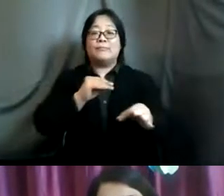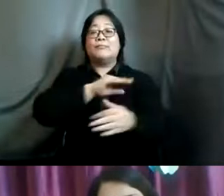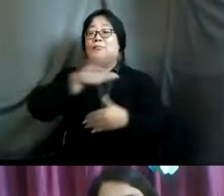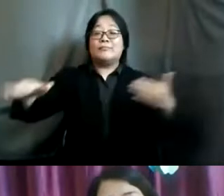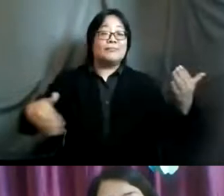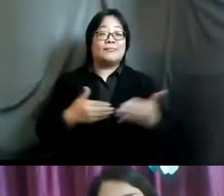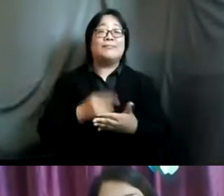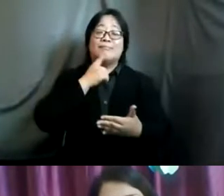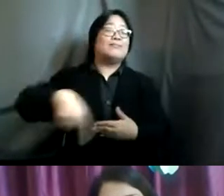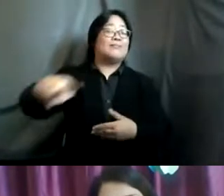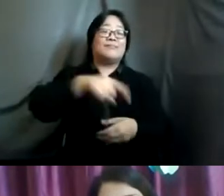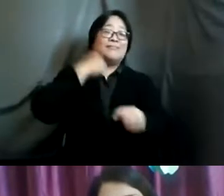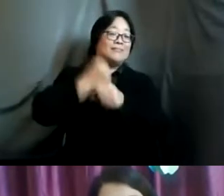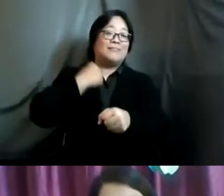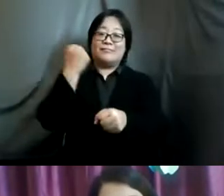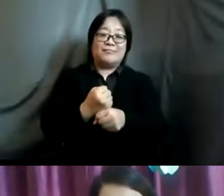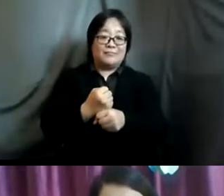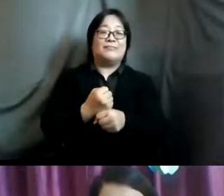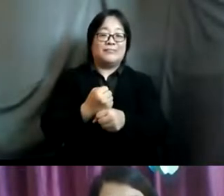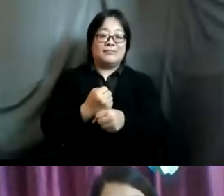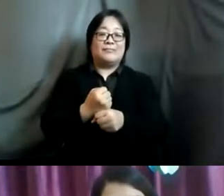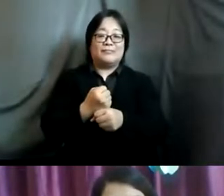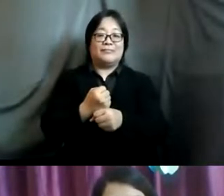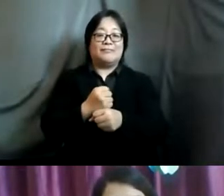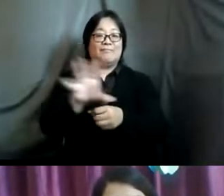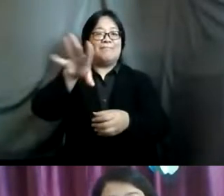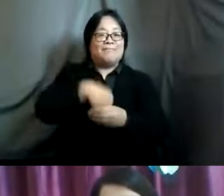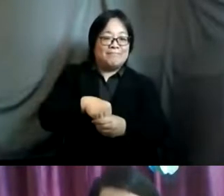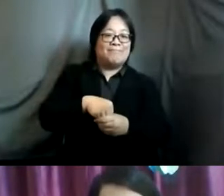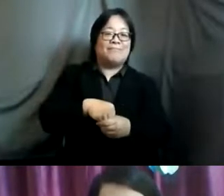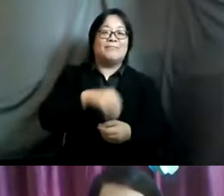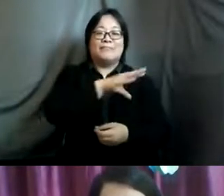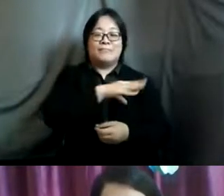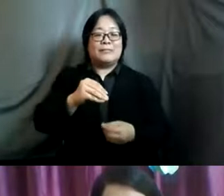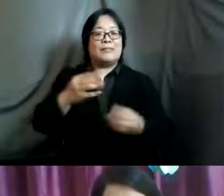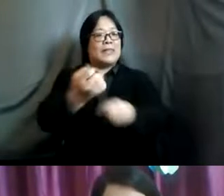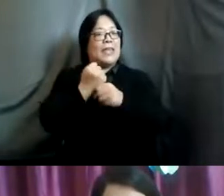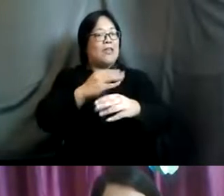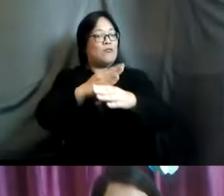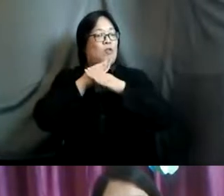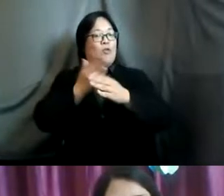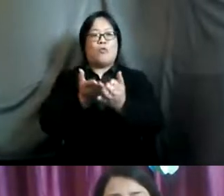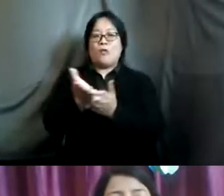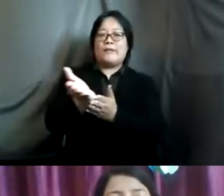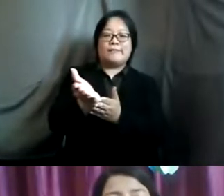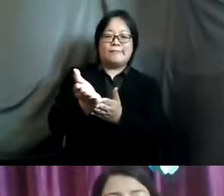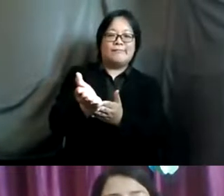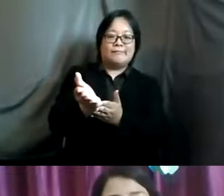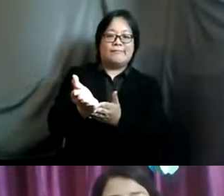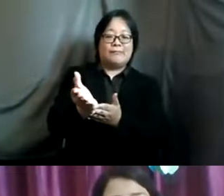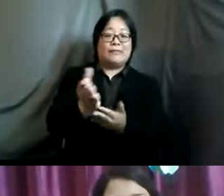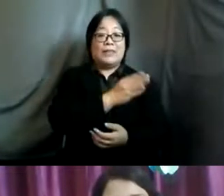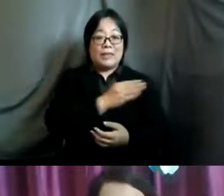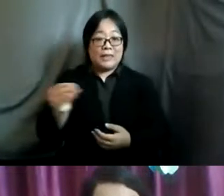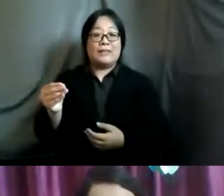been working so hard uh to get on this um and protecting their rights and um and huge